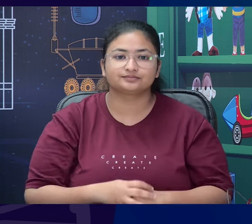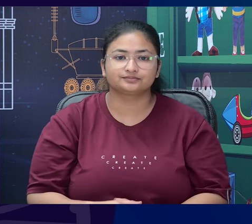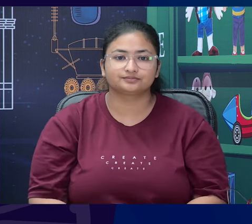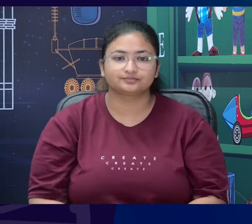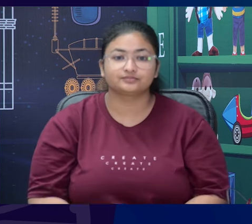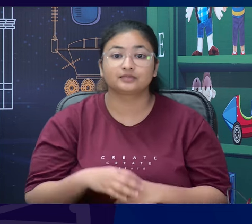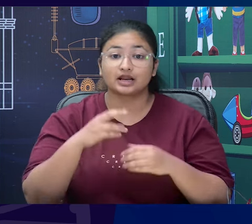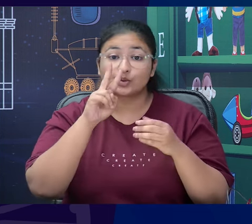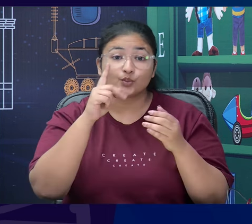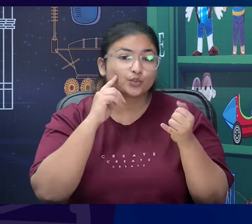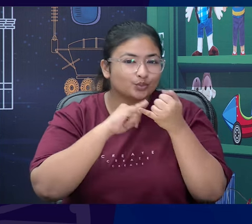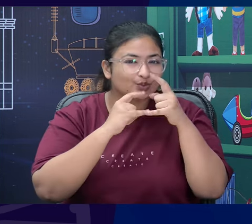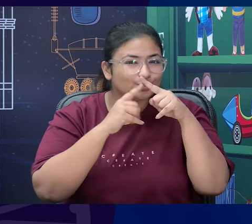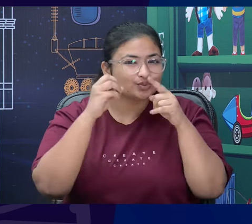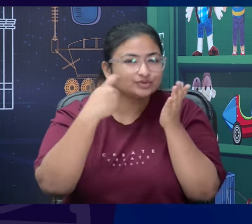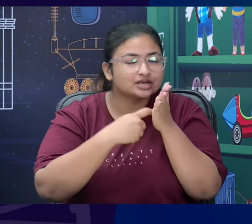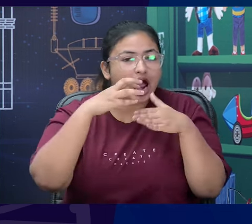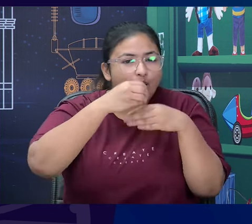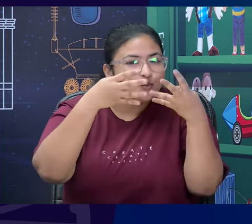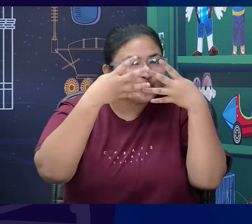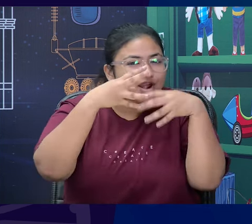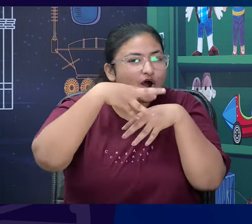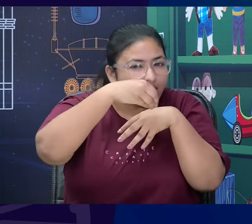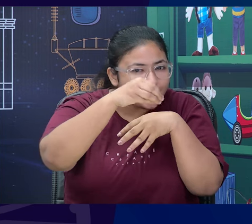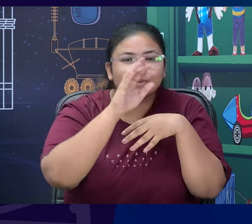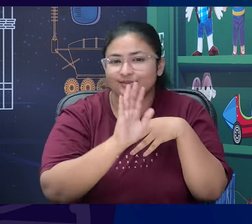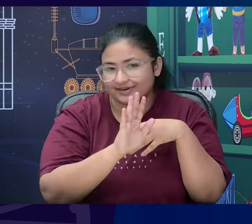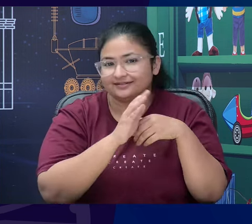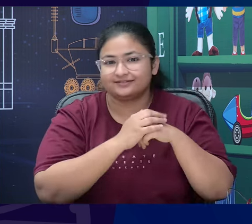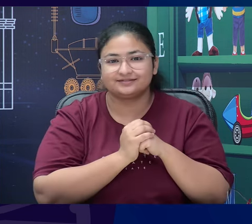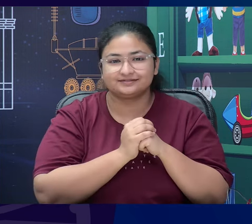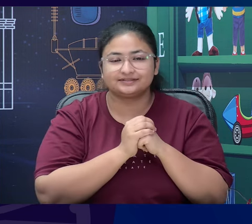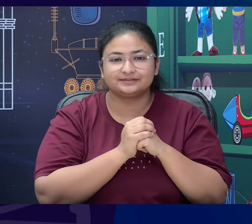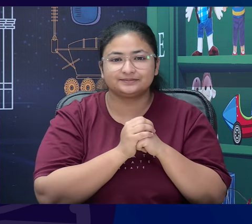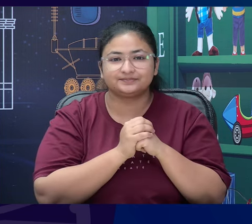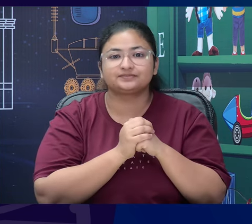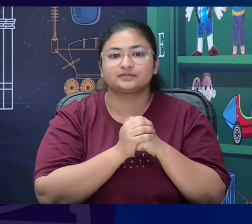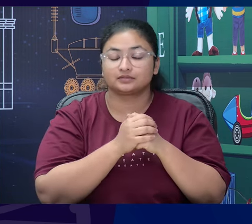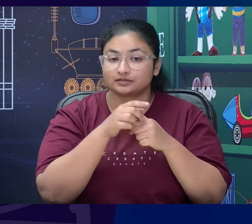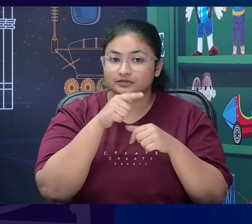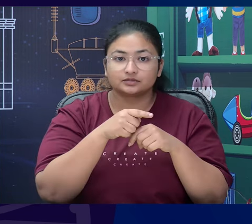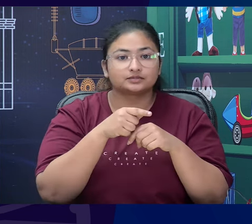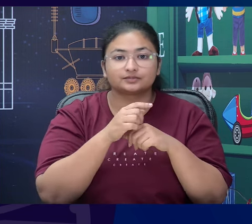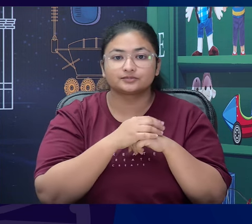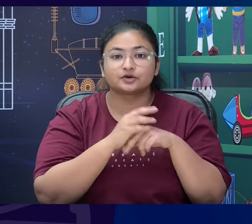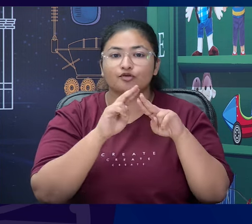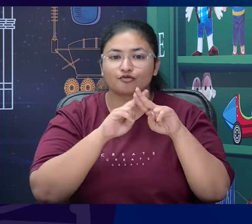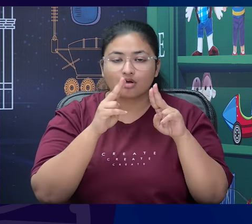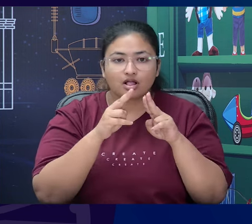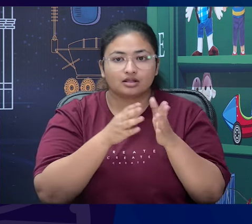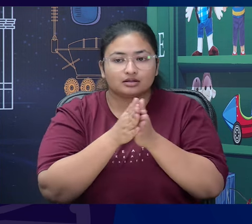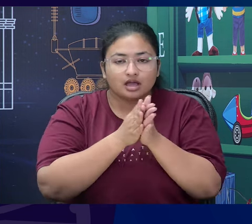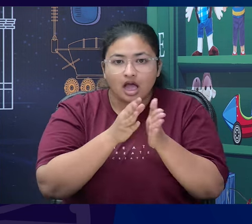there is a visitor outside the window and it is full of scary